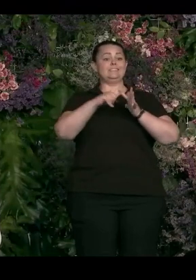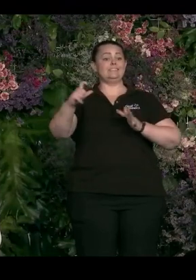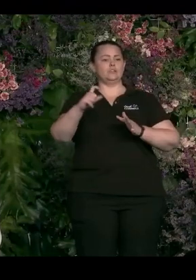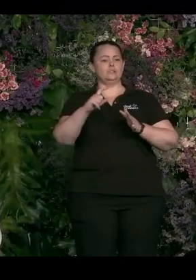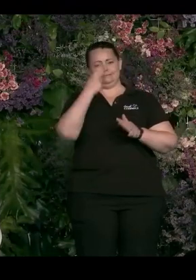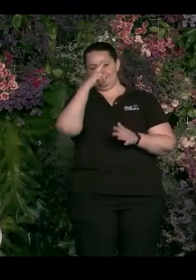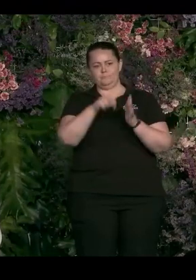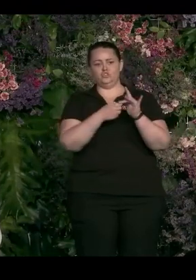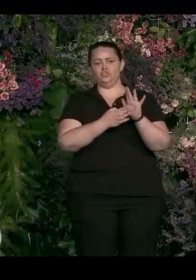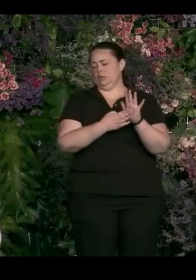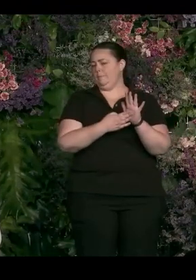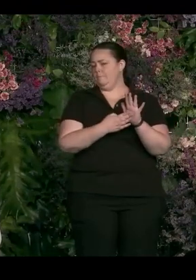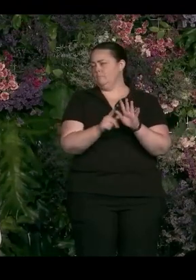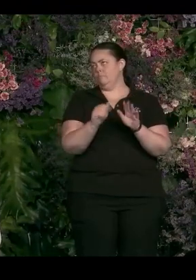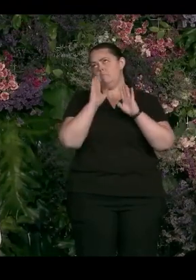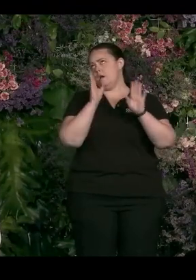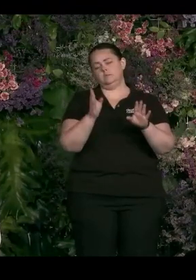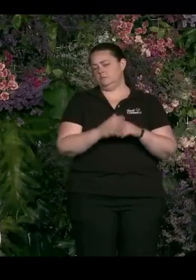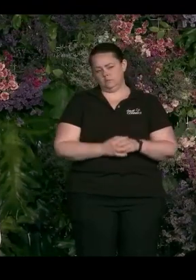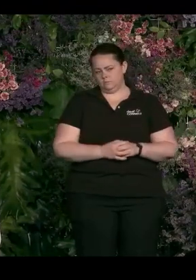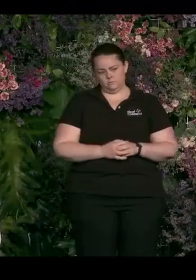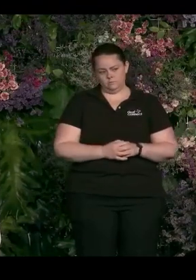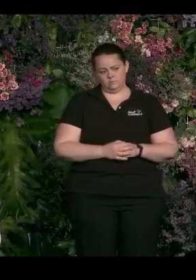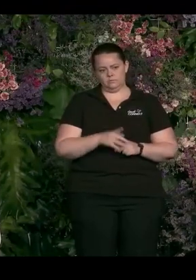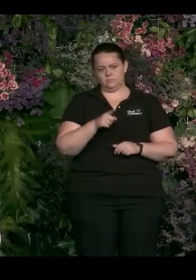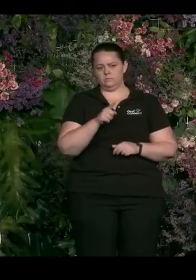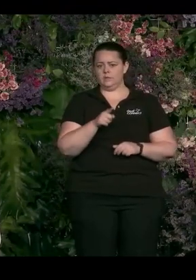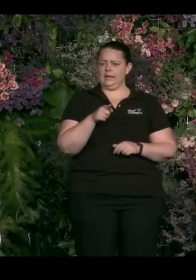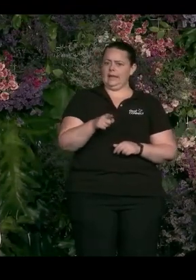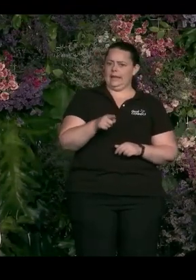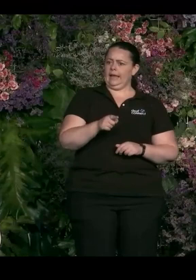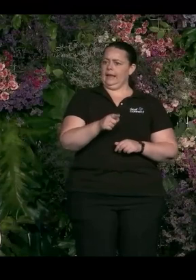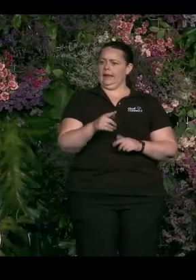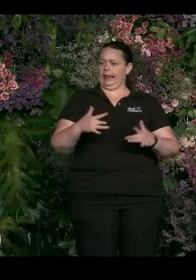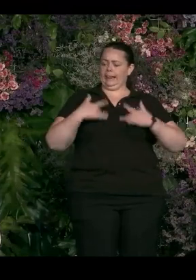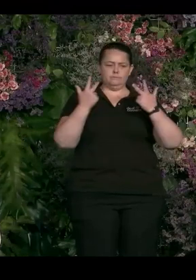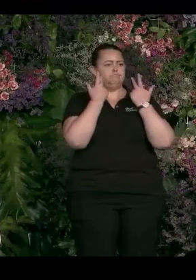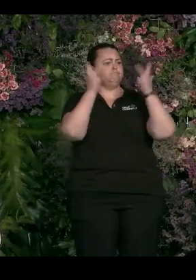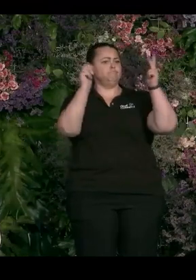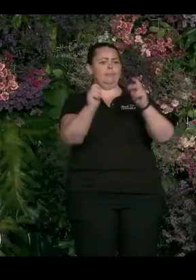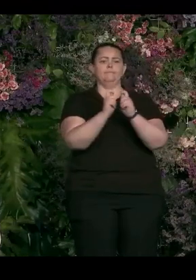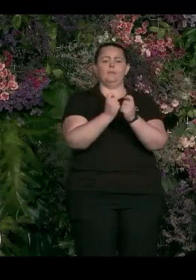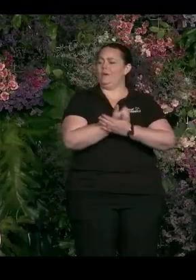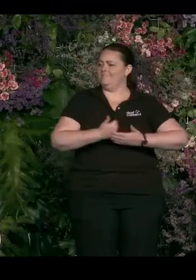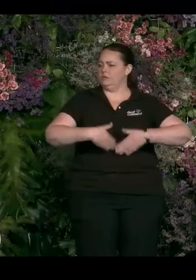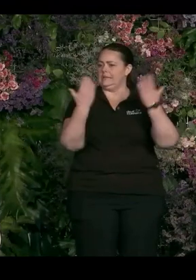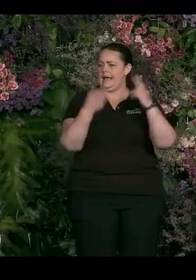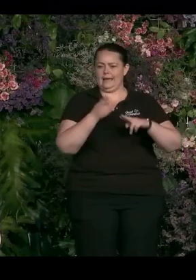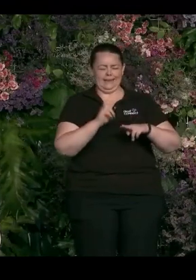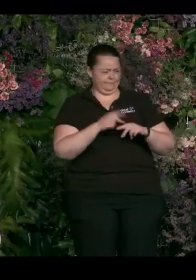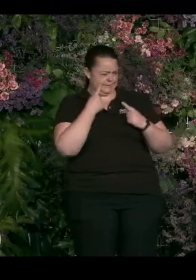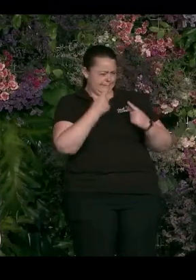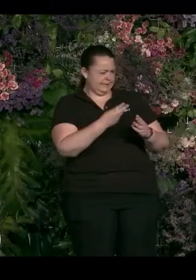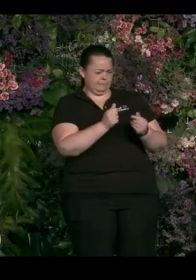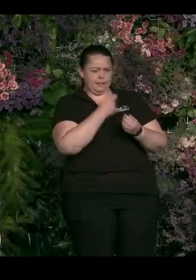amazing in terms of how he just, he lives and breathes the values every day. So he will challenge wherever something's not